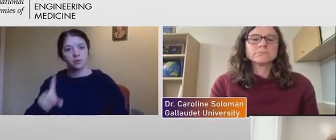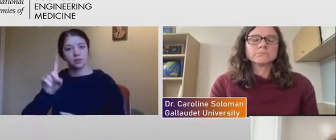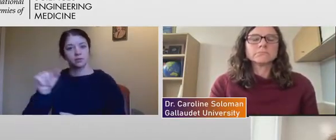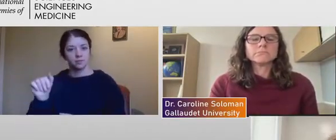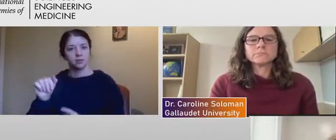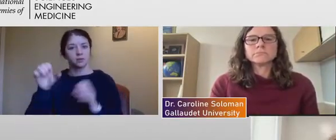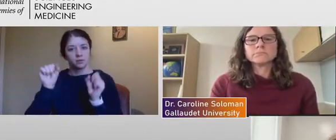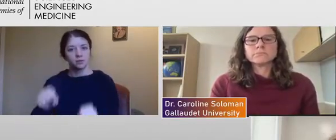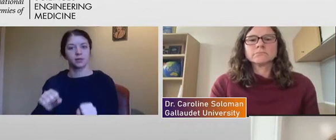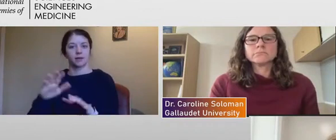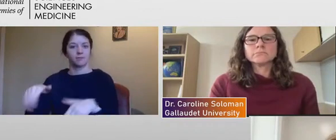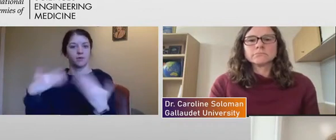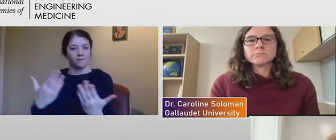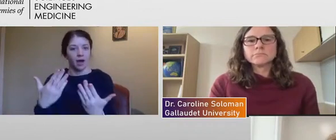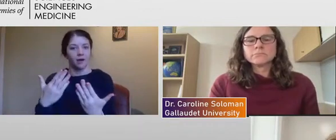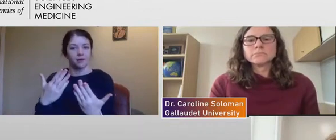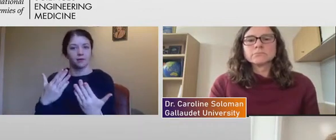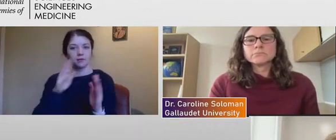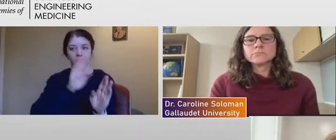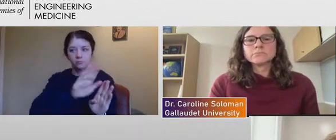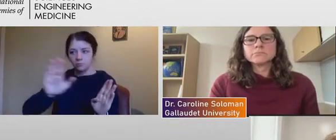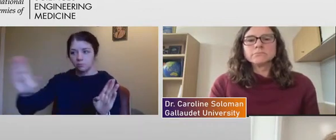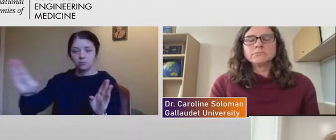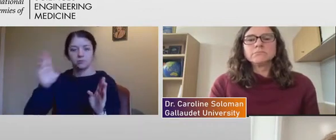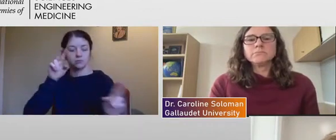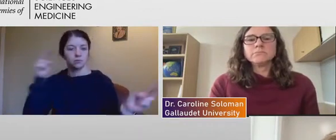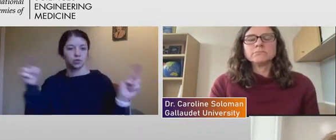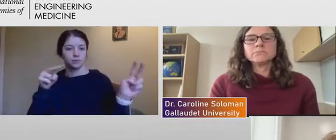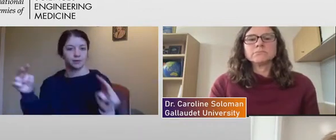provide a unique perspective. Um,